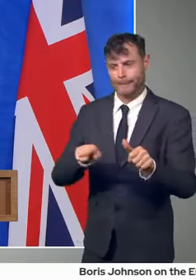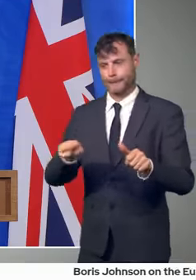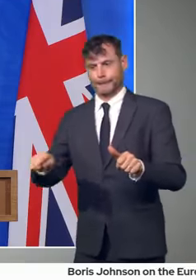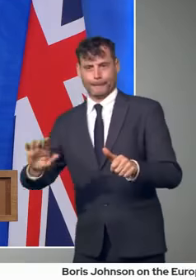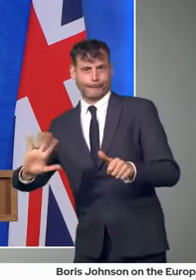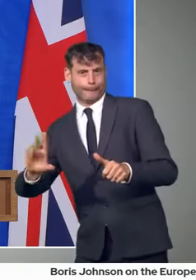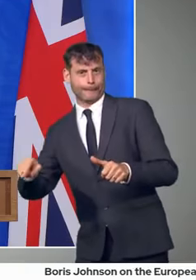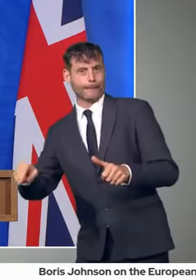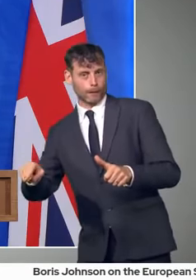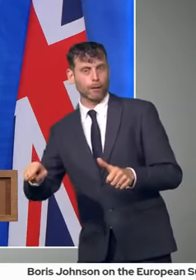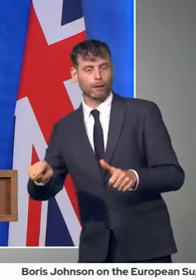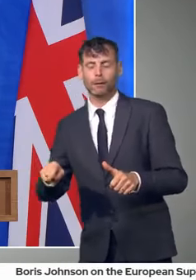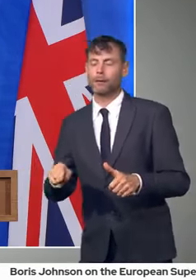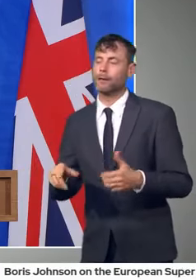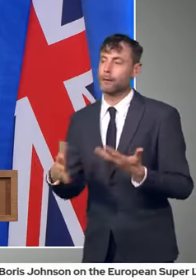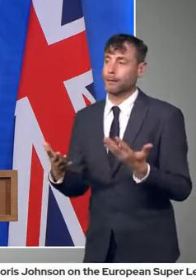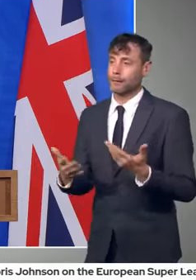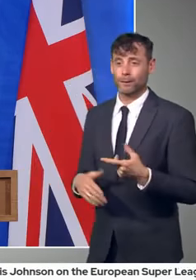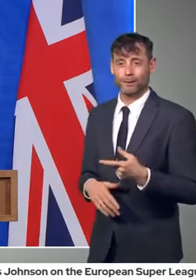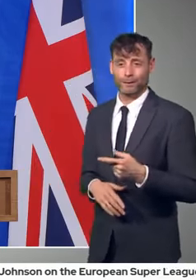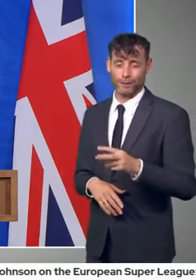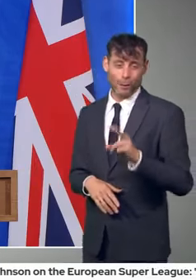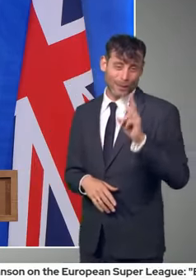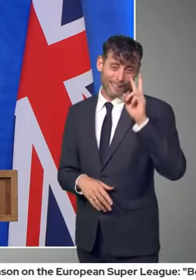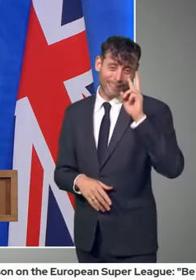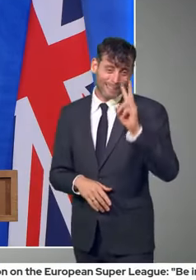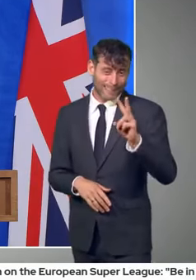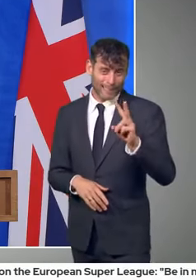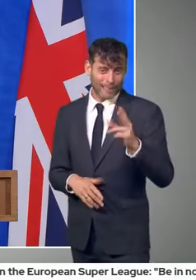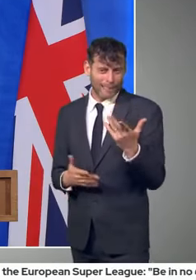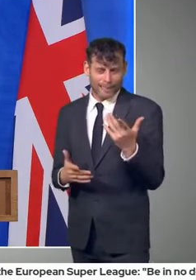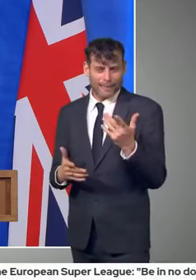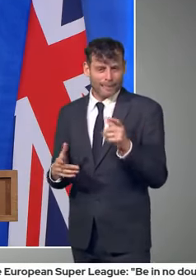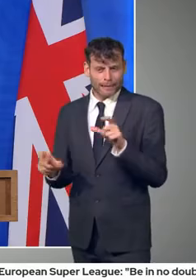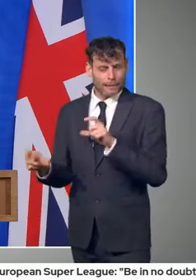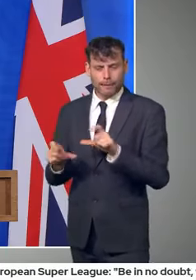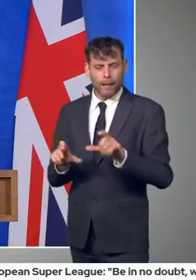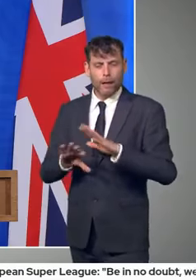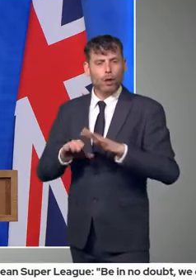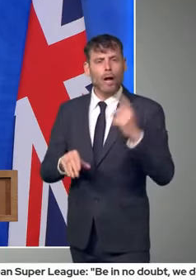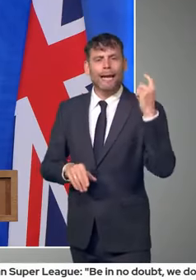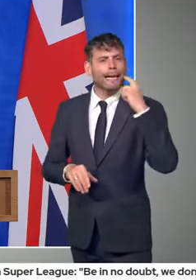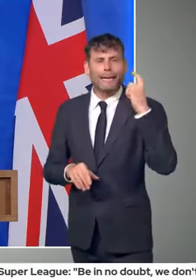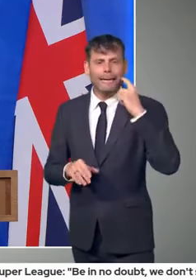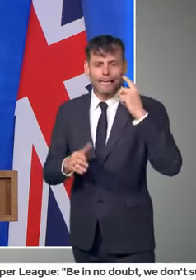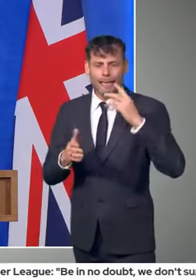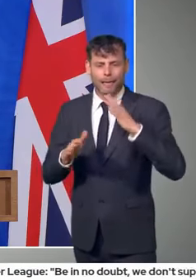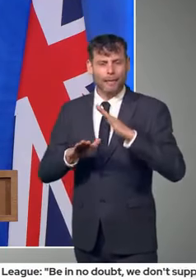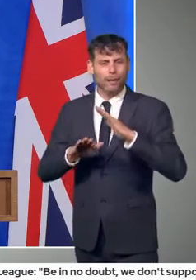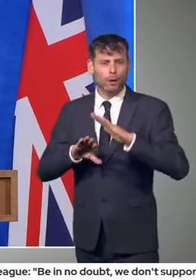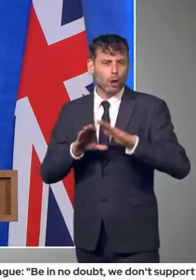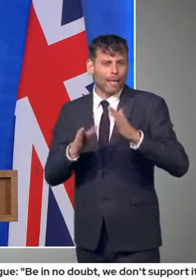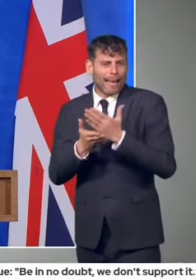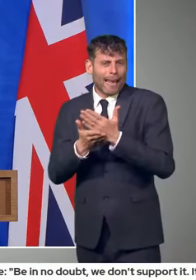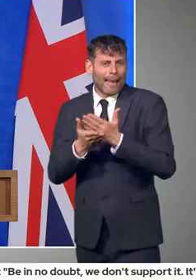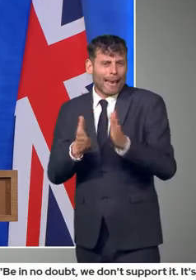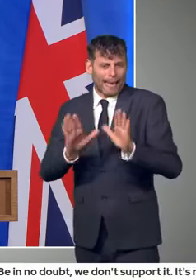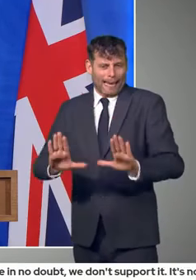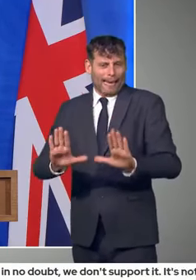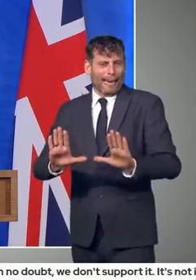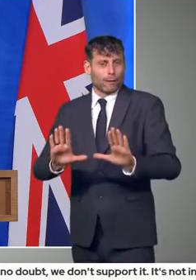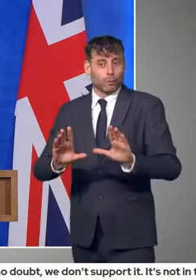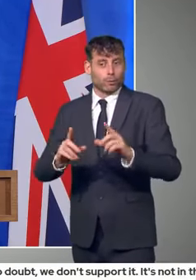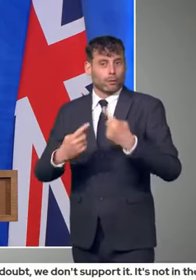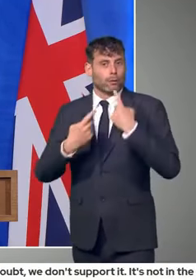of our friends are currently having. So I think it'd be, you just premature to, to, to, speculate, speculate about that. I'm, I'm sorry about that,